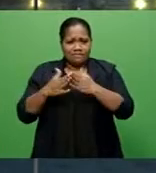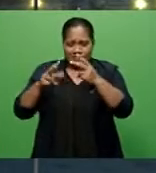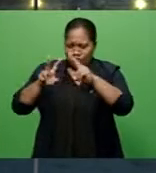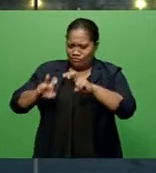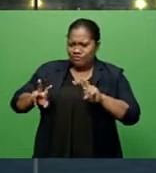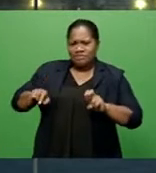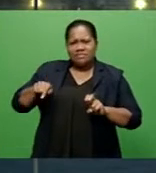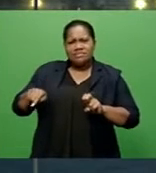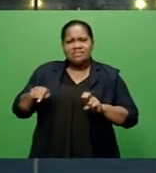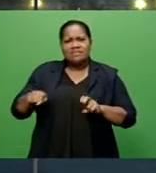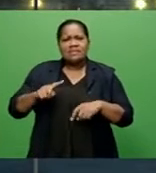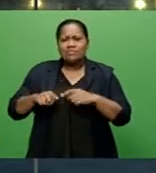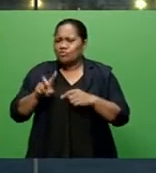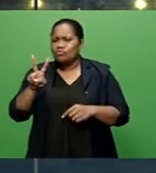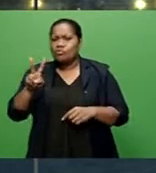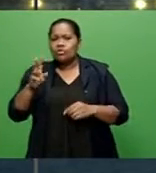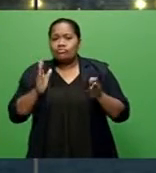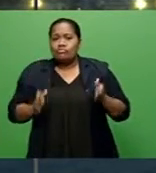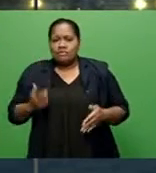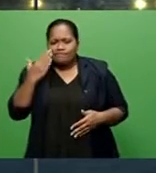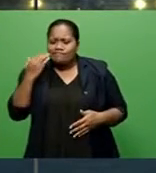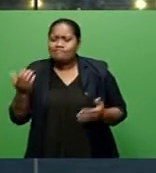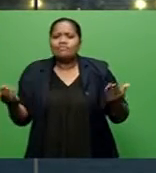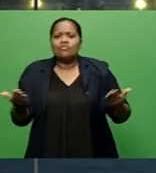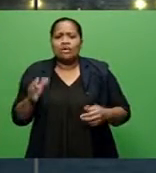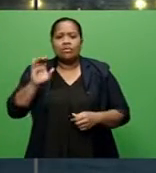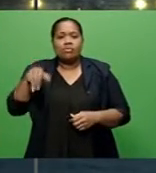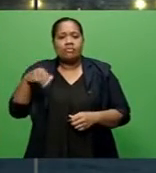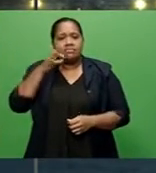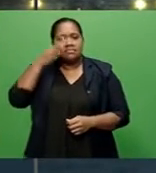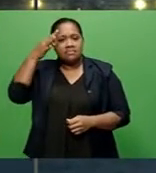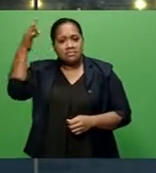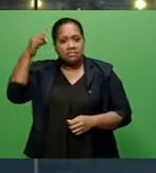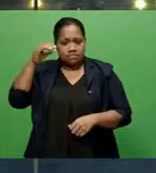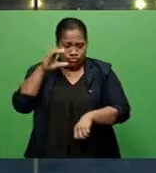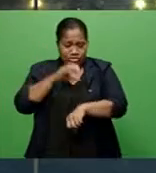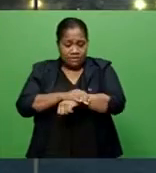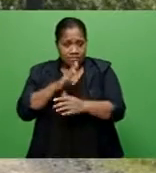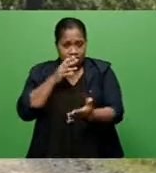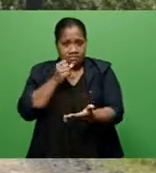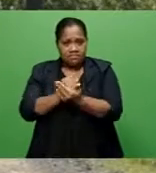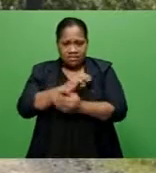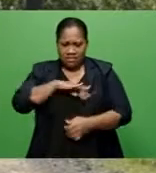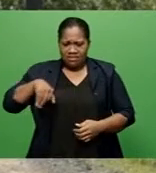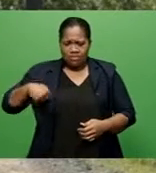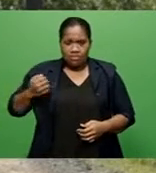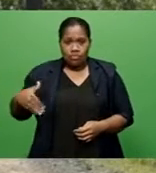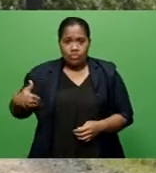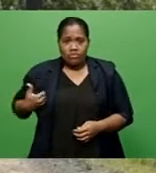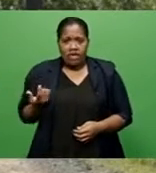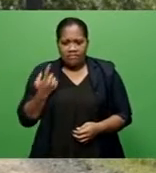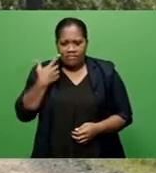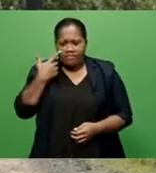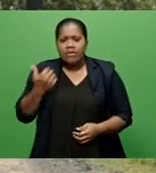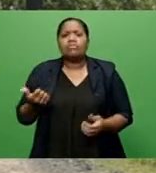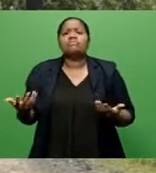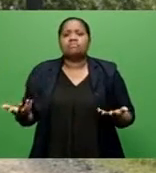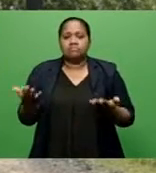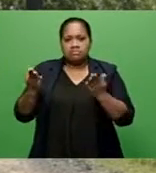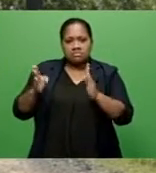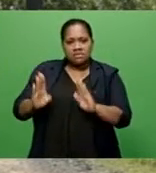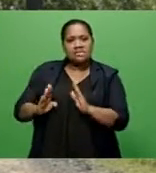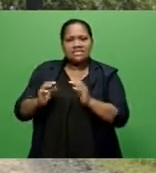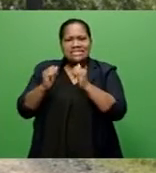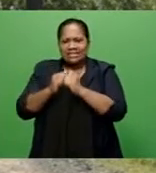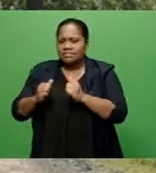the discovery of two bodies in a home in Singatoka. Police confirmed that the husband and wife were found dead in a settlement in Lawai this